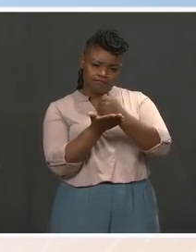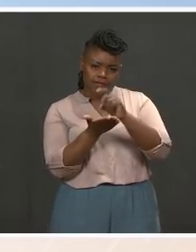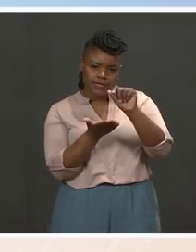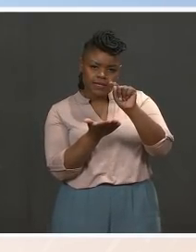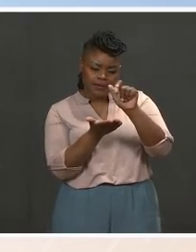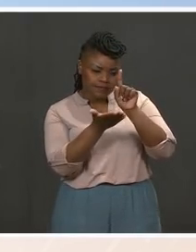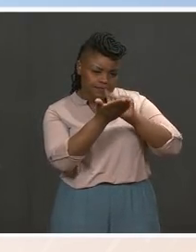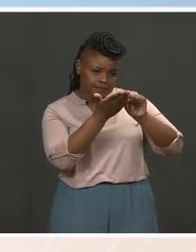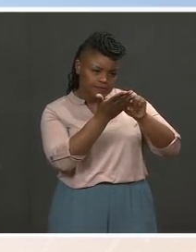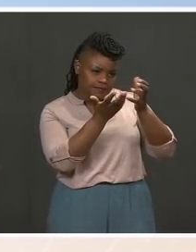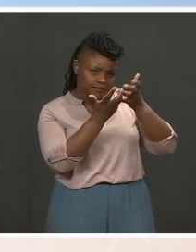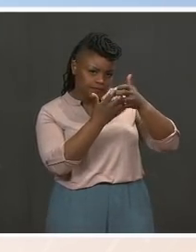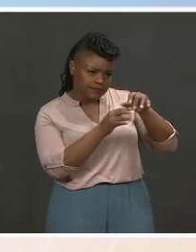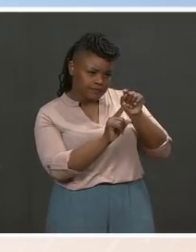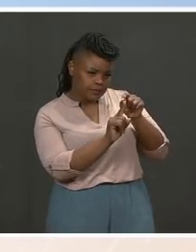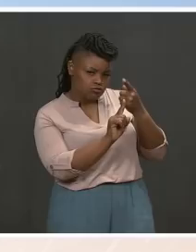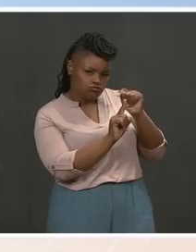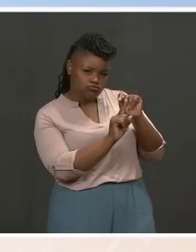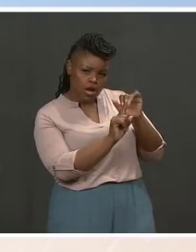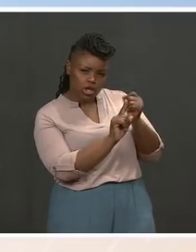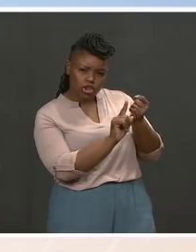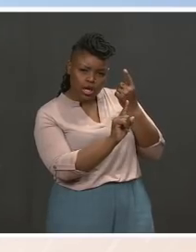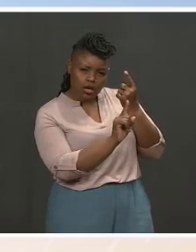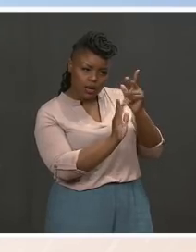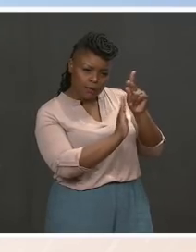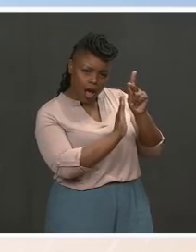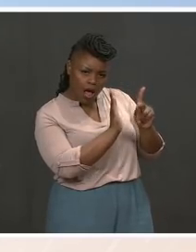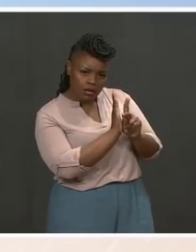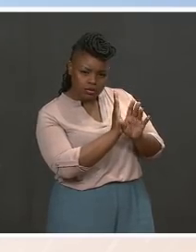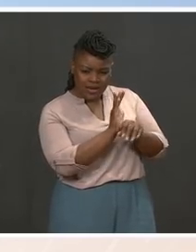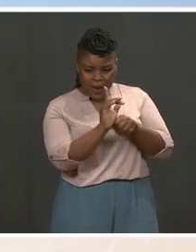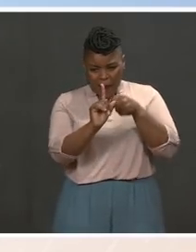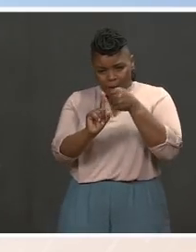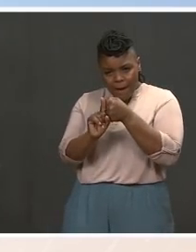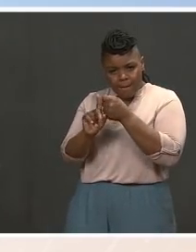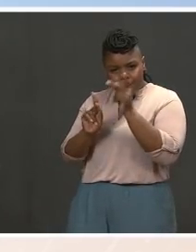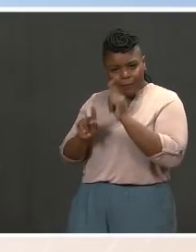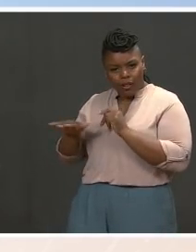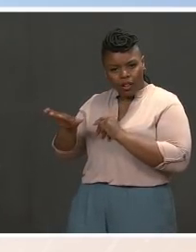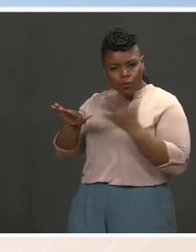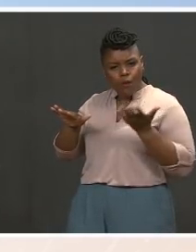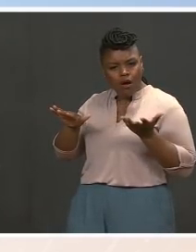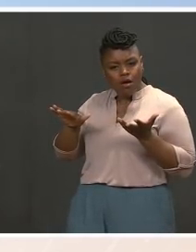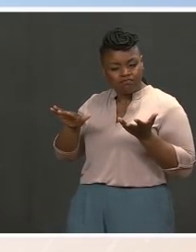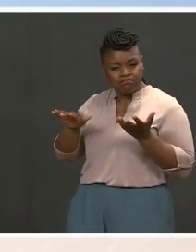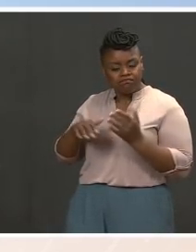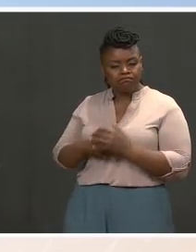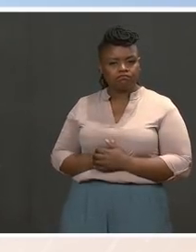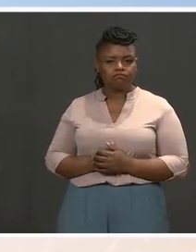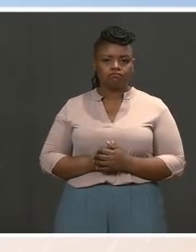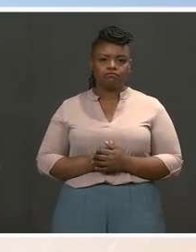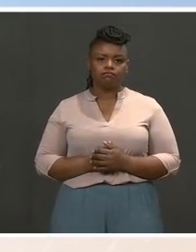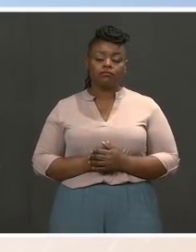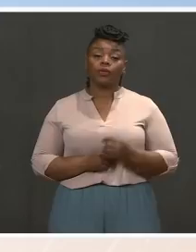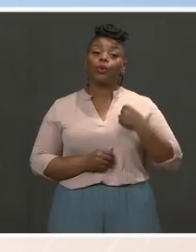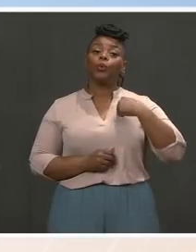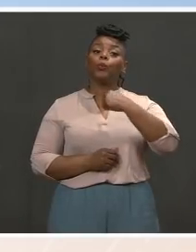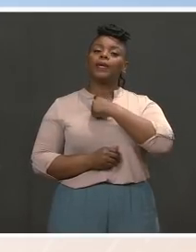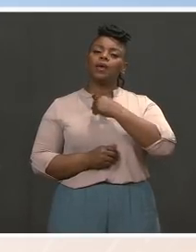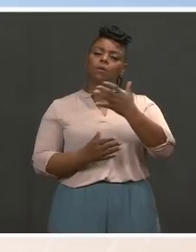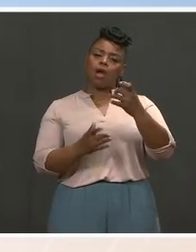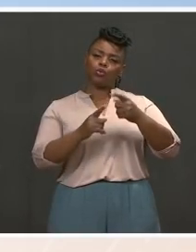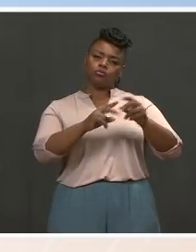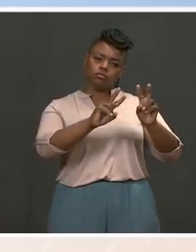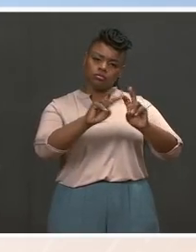all of our policies. When we study what's happening in the economy, we want to look at how it's not just affecting the average, but looking at all groups. And I would